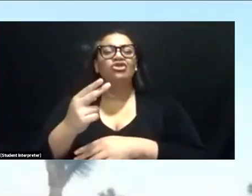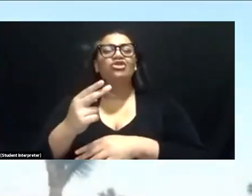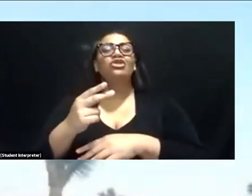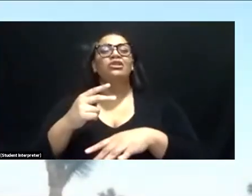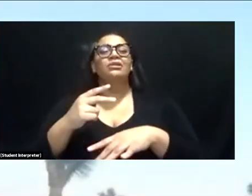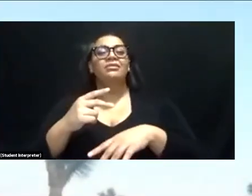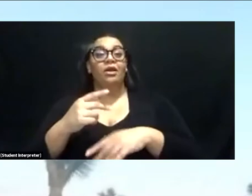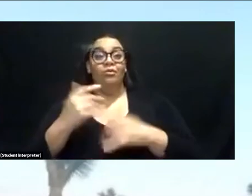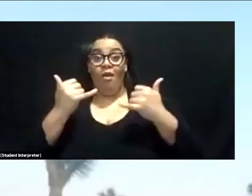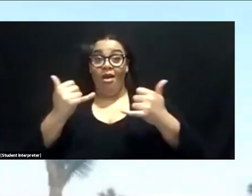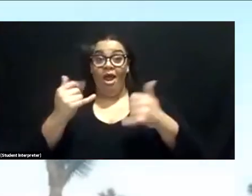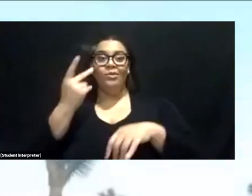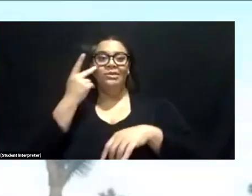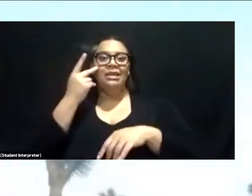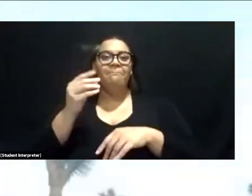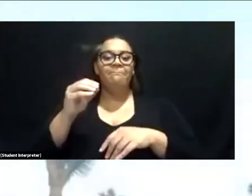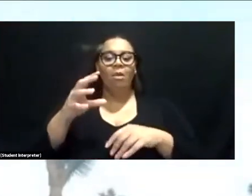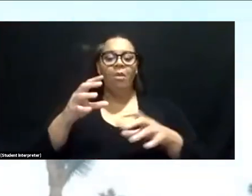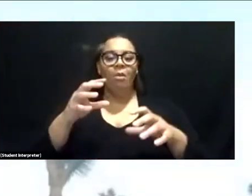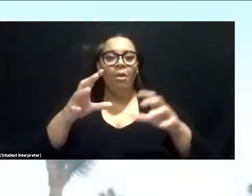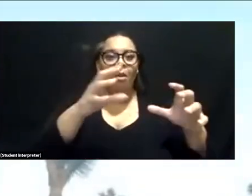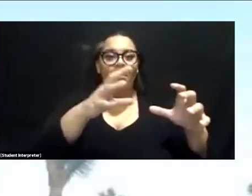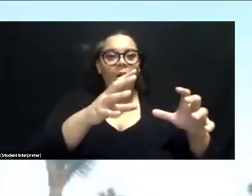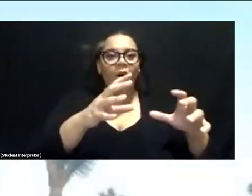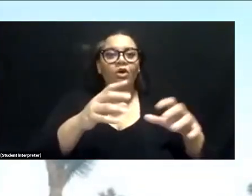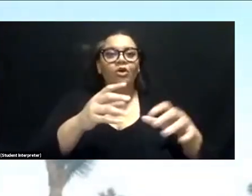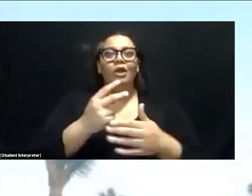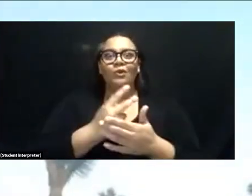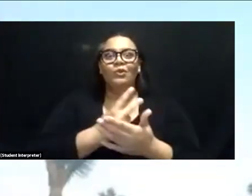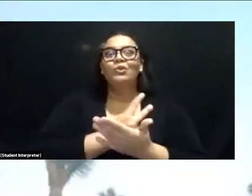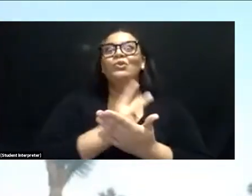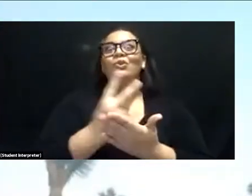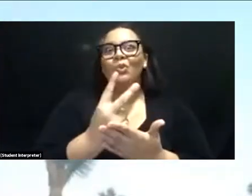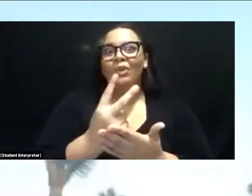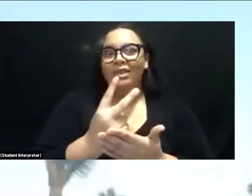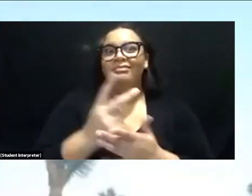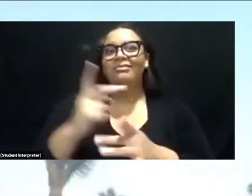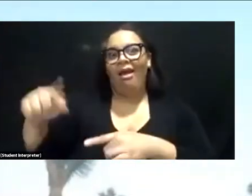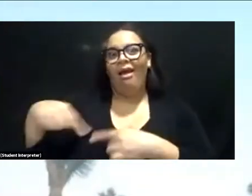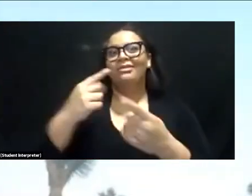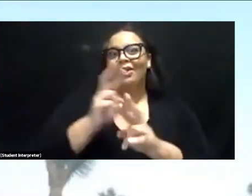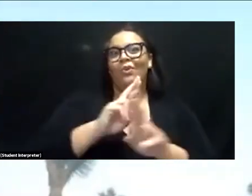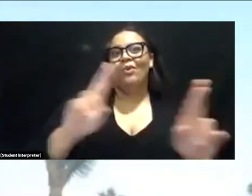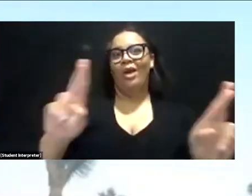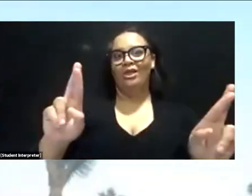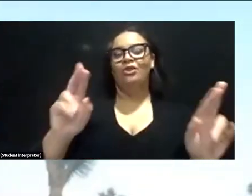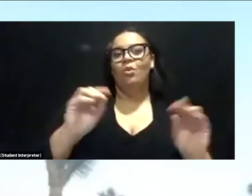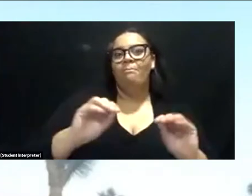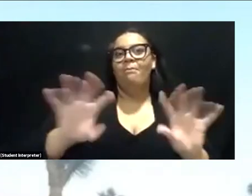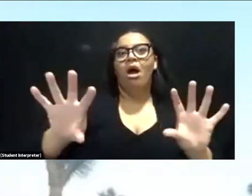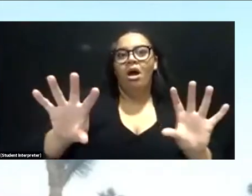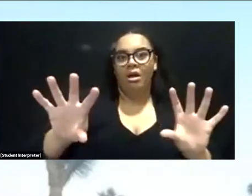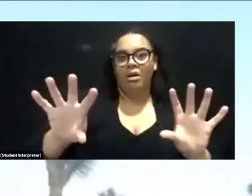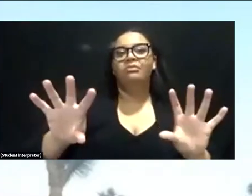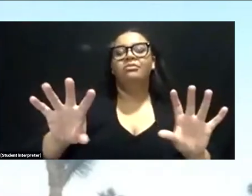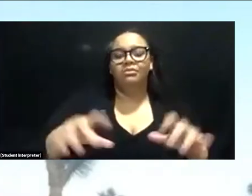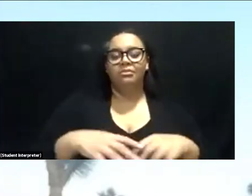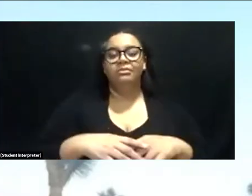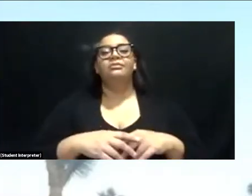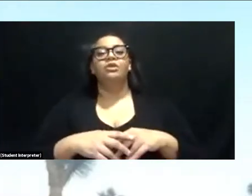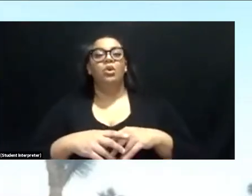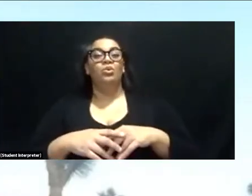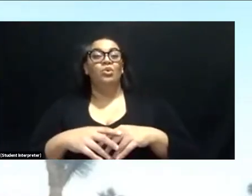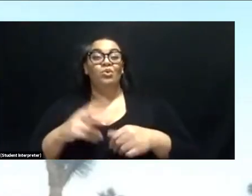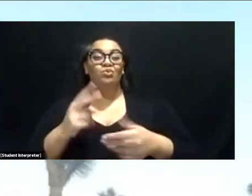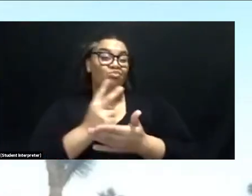now I can see buds that are still, you know, about two weeks away from actually bursting on the cactus. So towards the middle of April is when you'll find more cactus